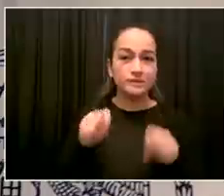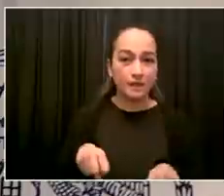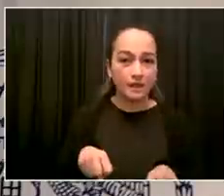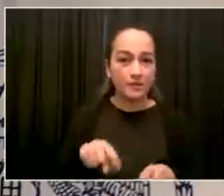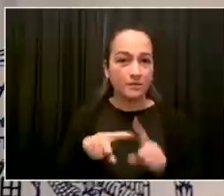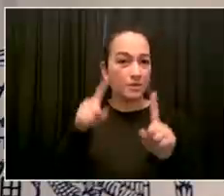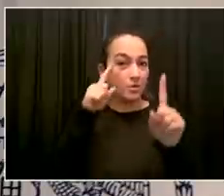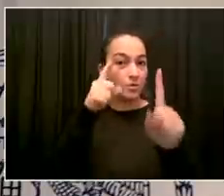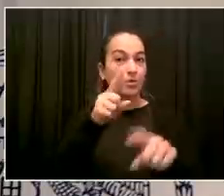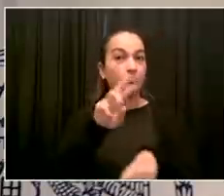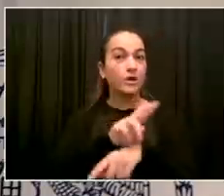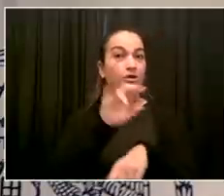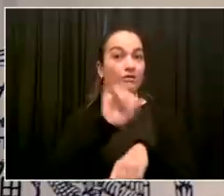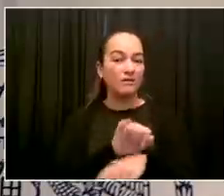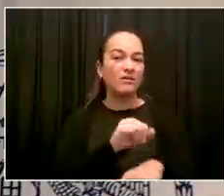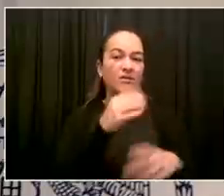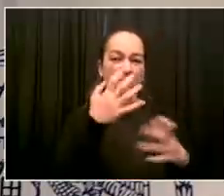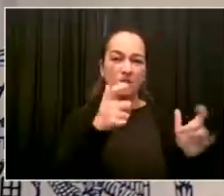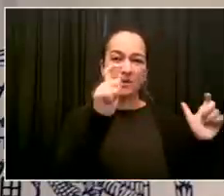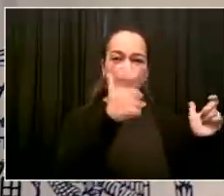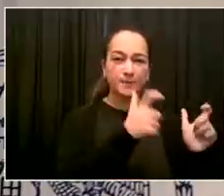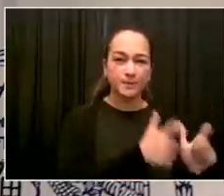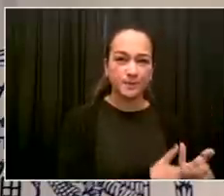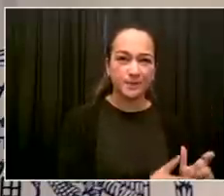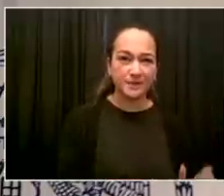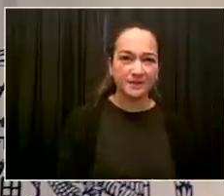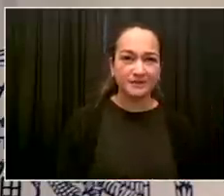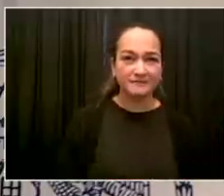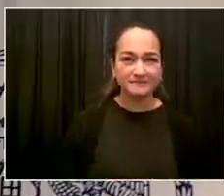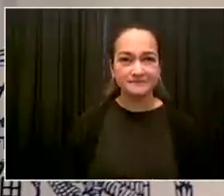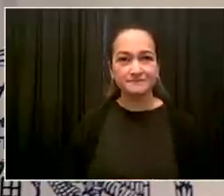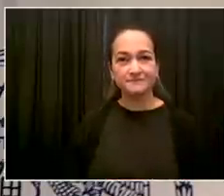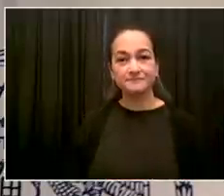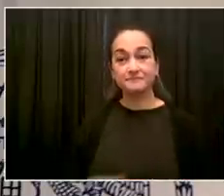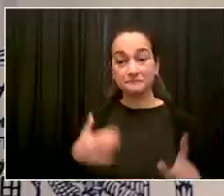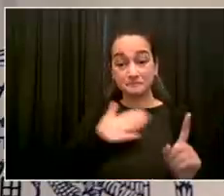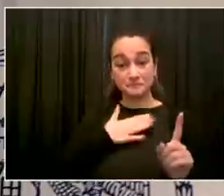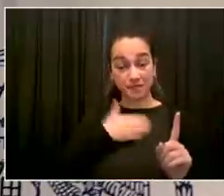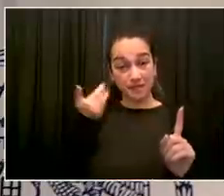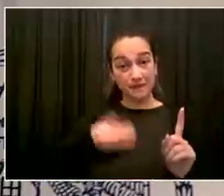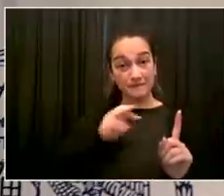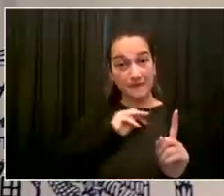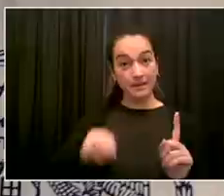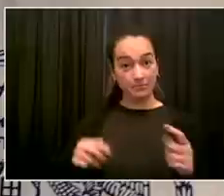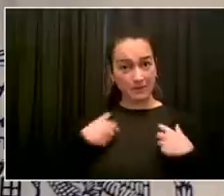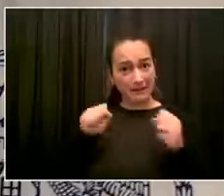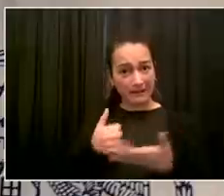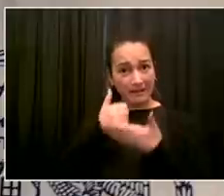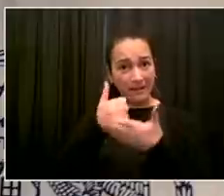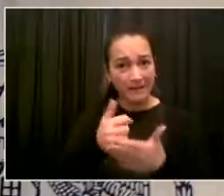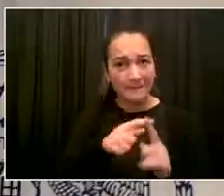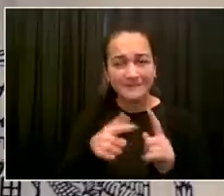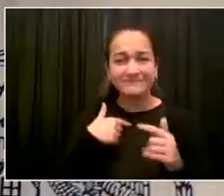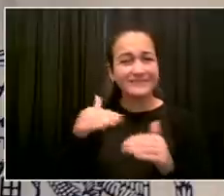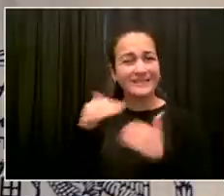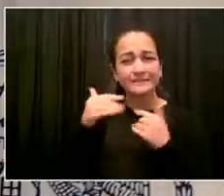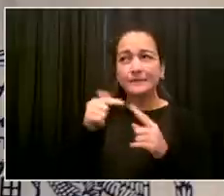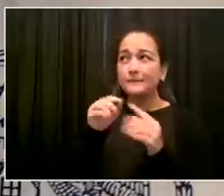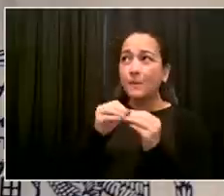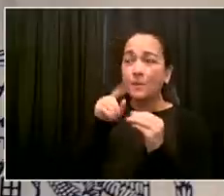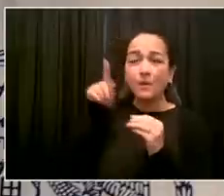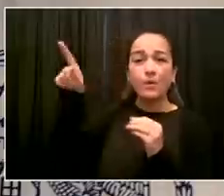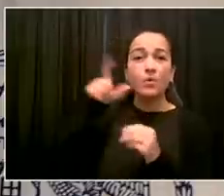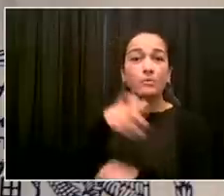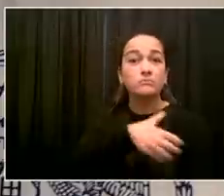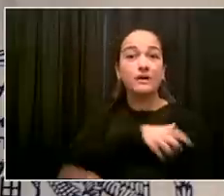these big moves we're making. And also, I'm only going to release someone if I'm convinced it will not hinder public safety. So that's the balance we're going to strike. But we